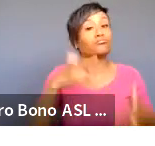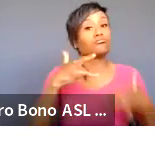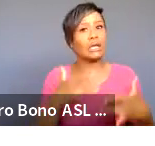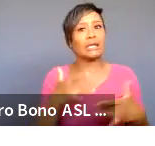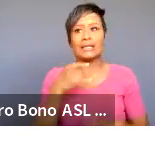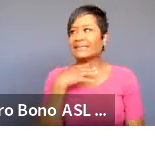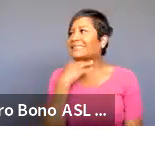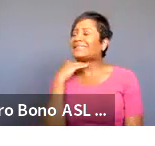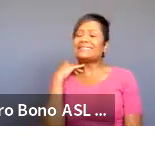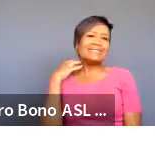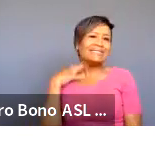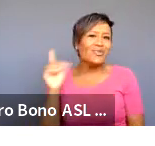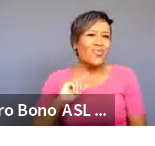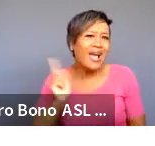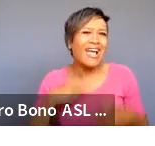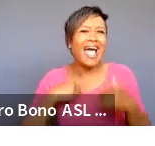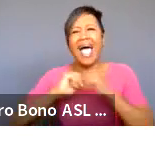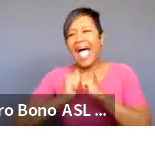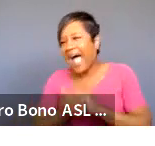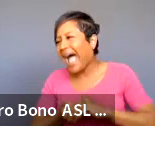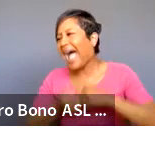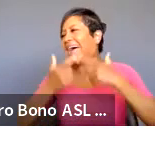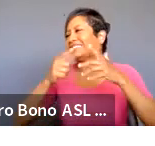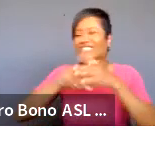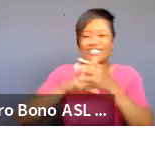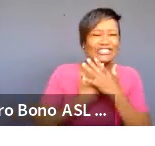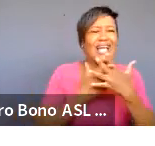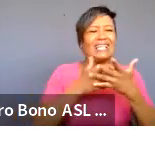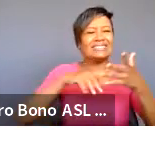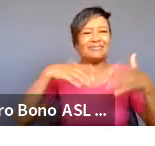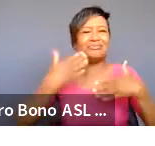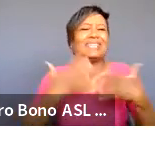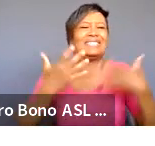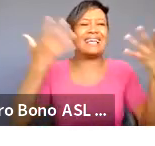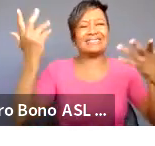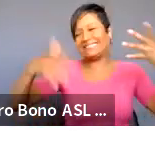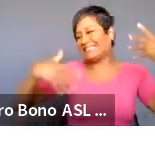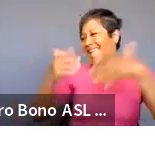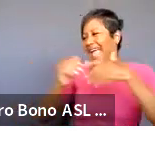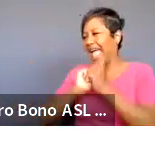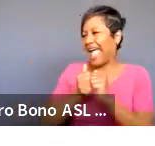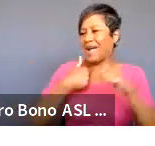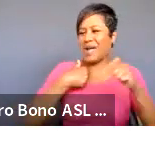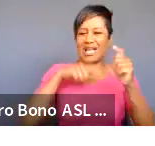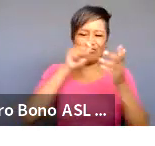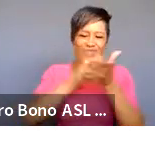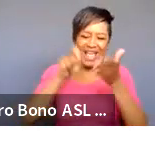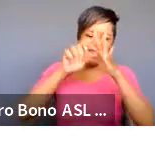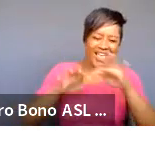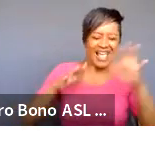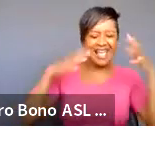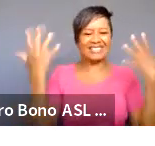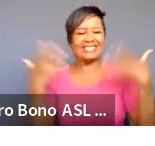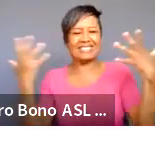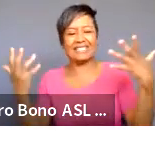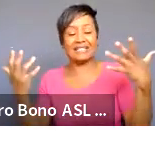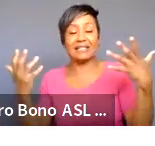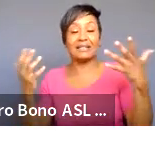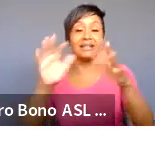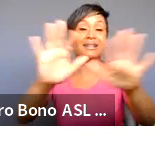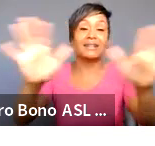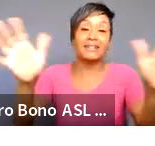where do we get started how do we how do you how do you begin the process where do you start how do you write y'all